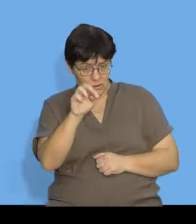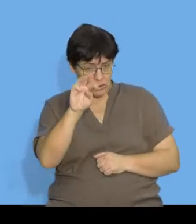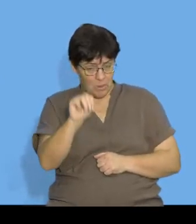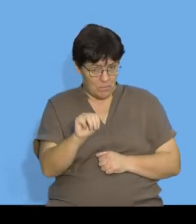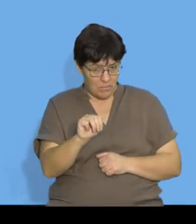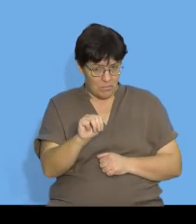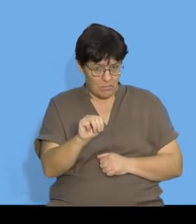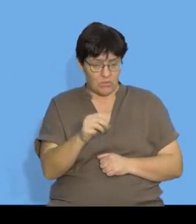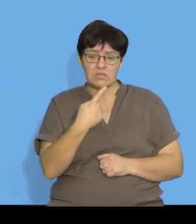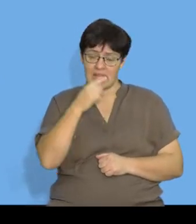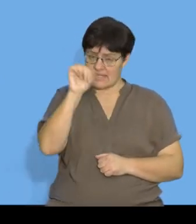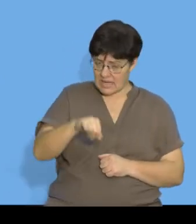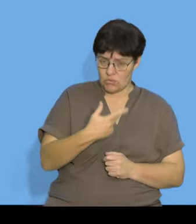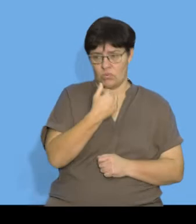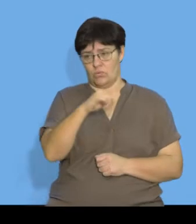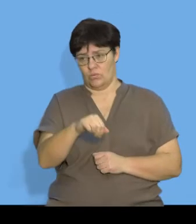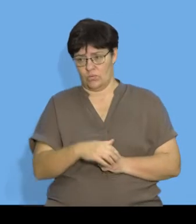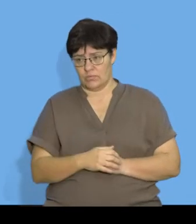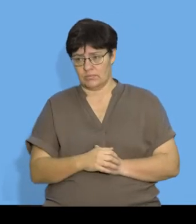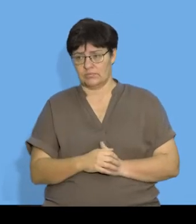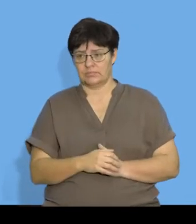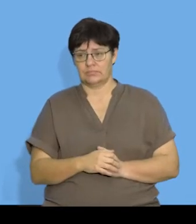why it is or why it is not.